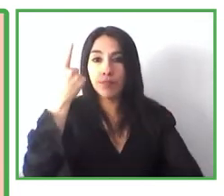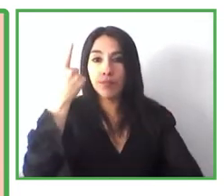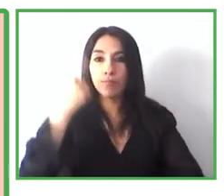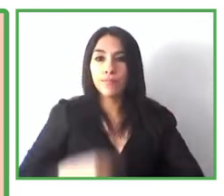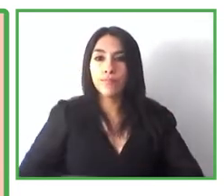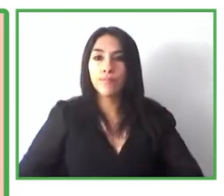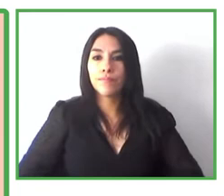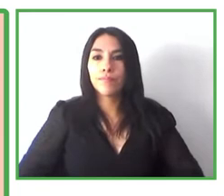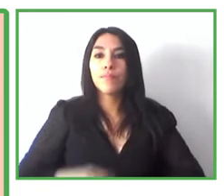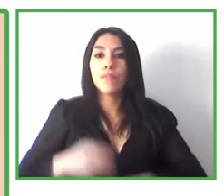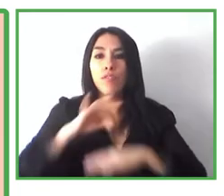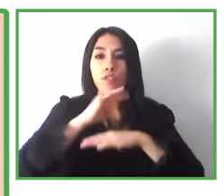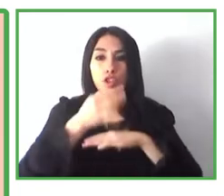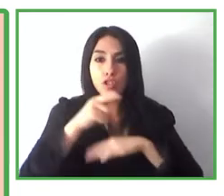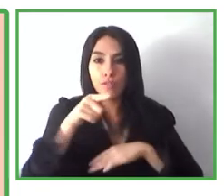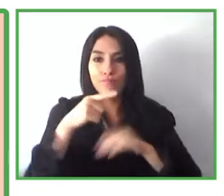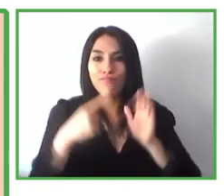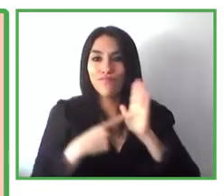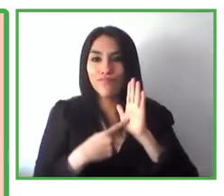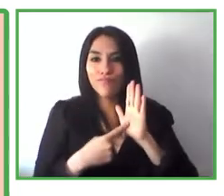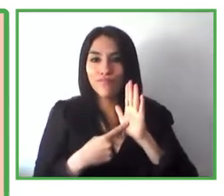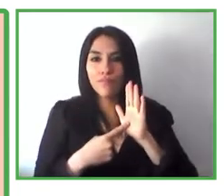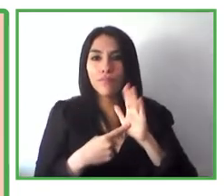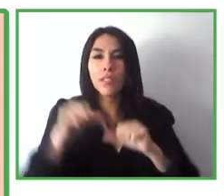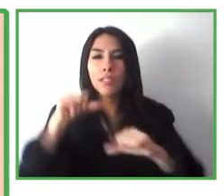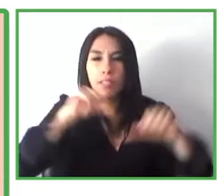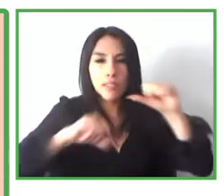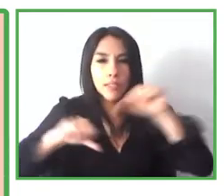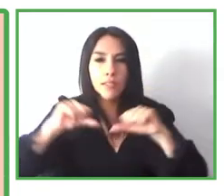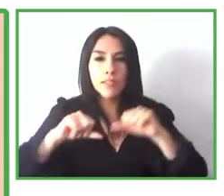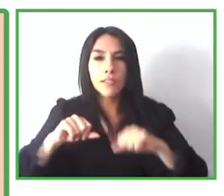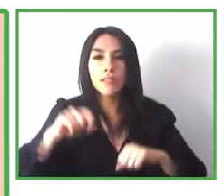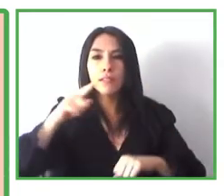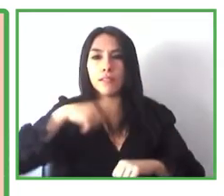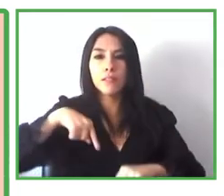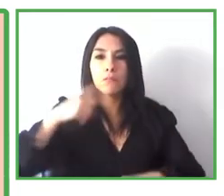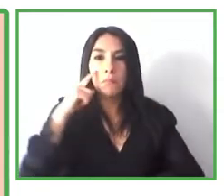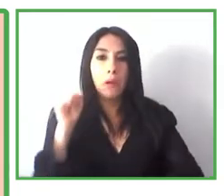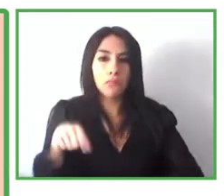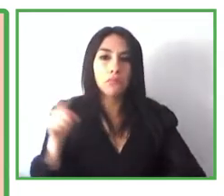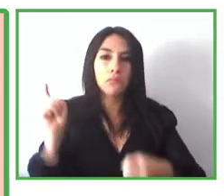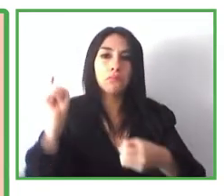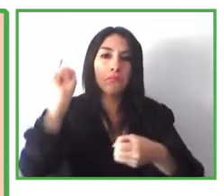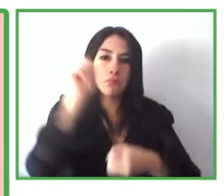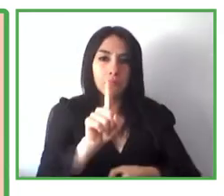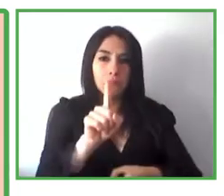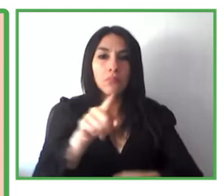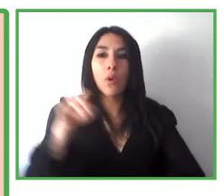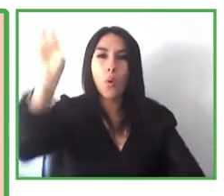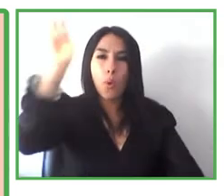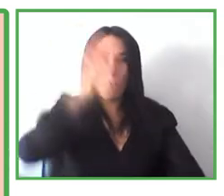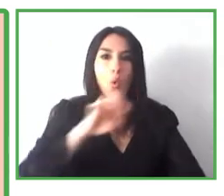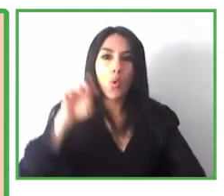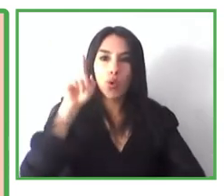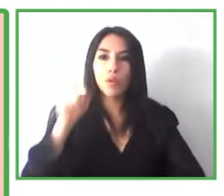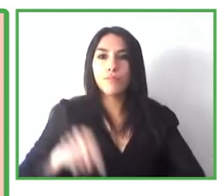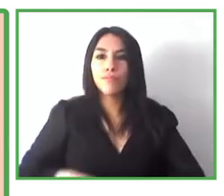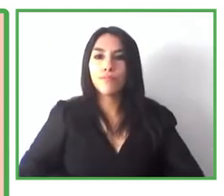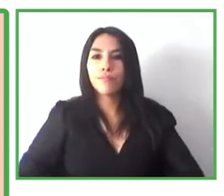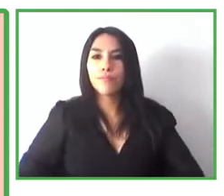which is the International Organization of Living Labs. And we are also part of the European initiative, which is a new